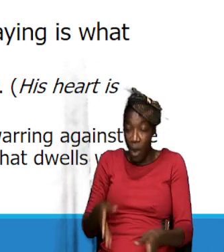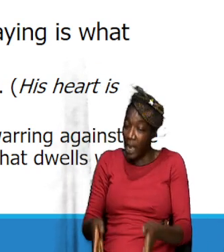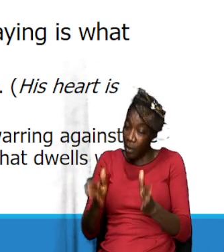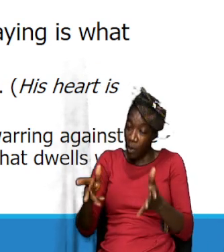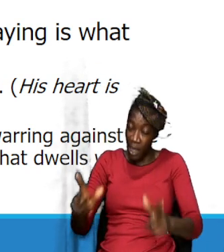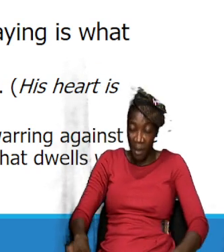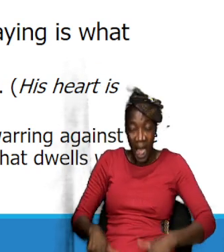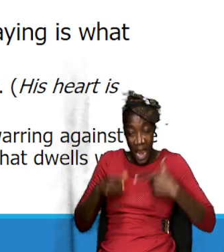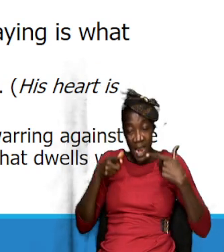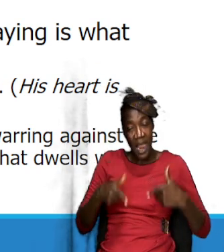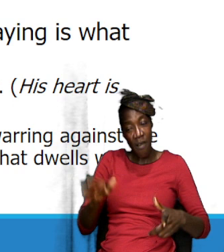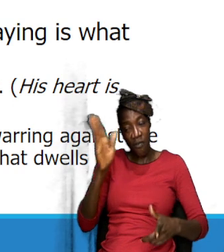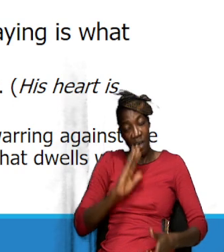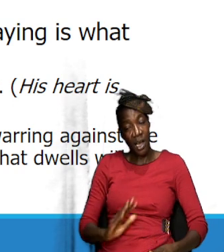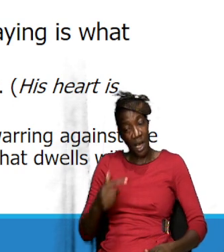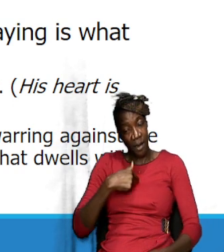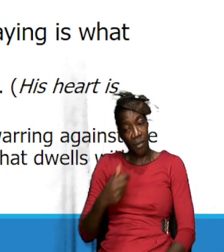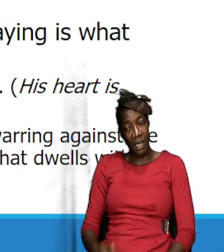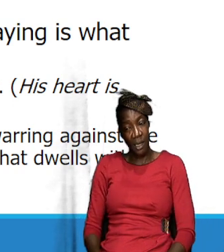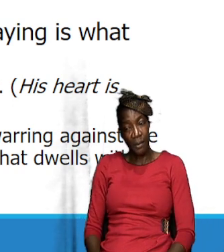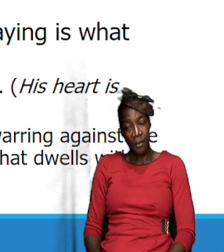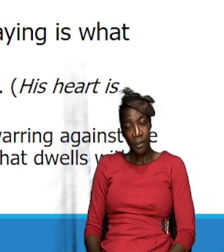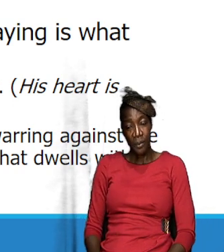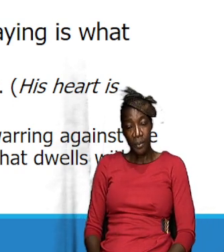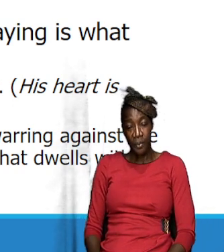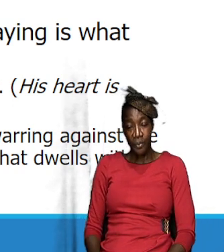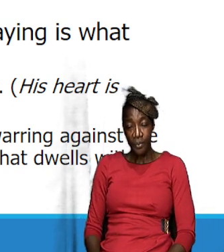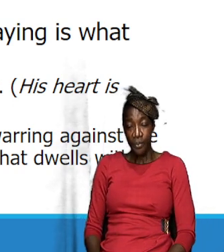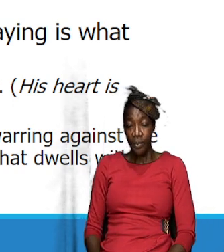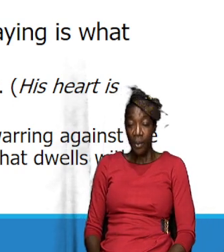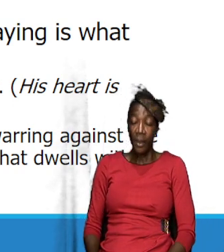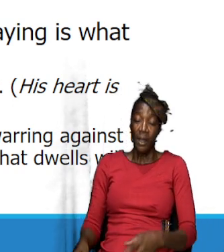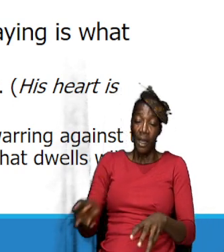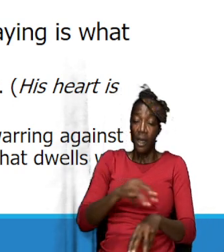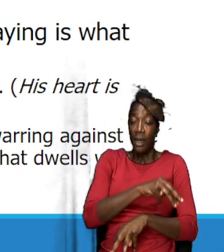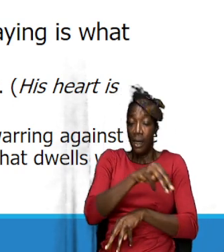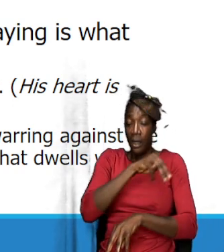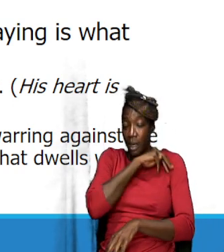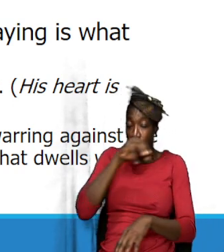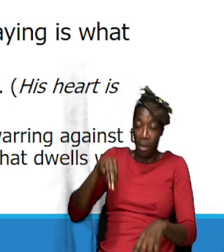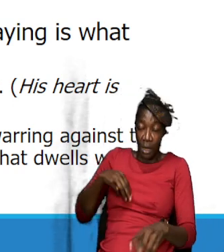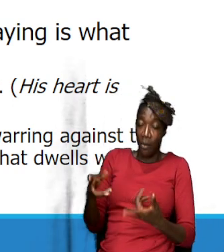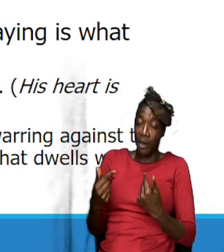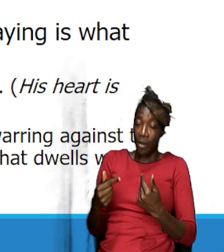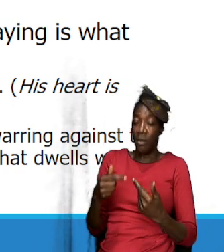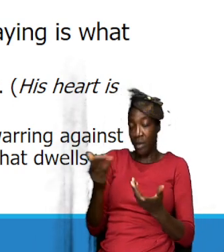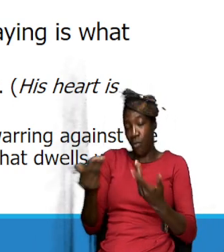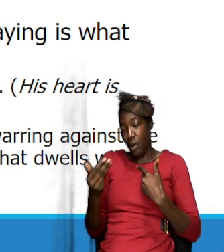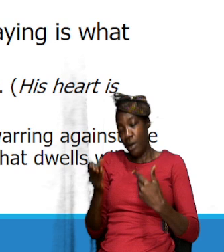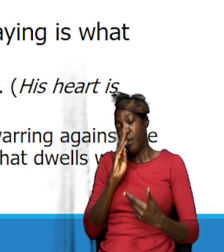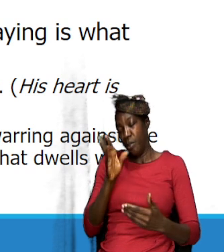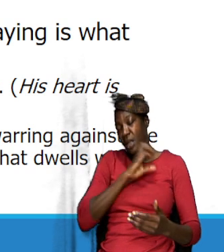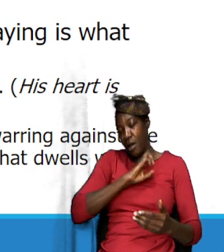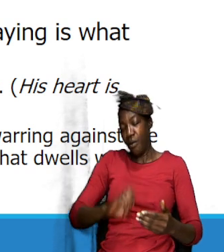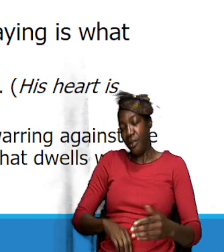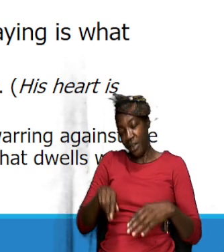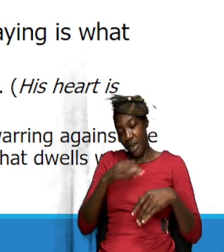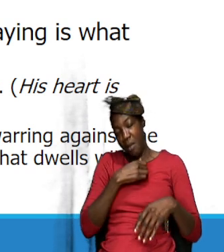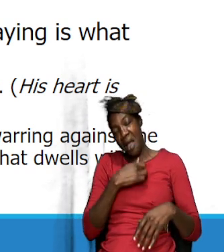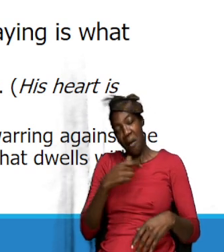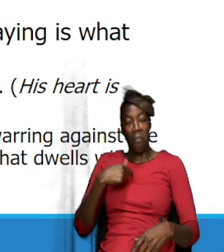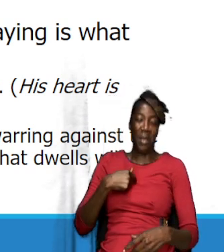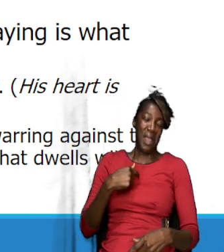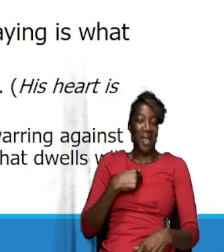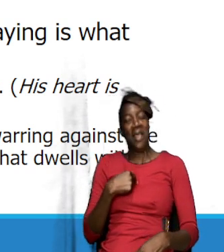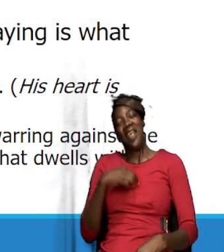just live for God the moderator come on and sing the song I want to be a Christian in my heart and I say yes God the